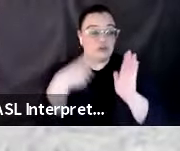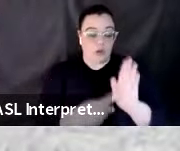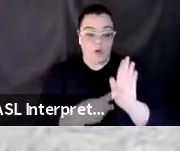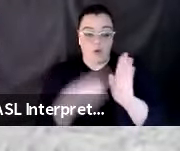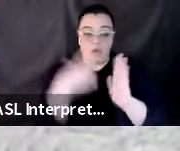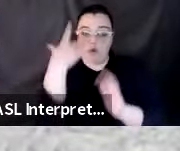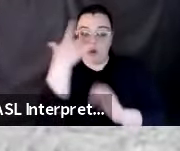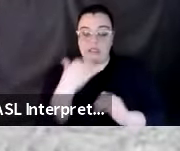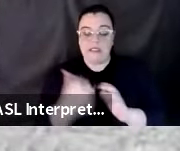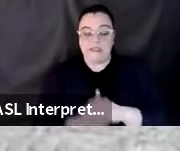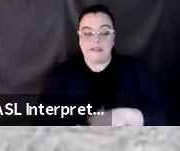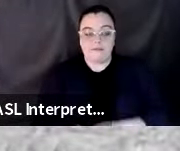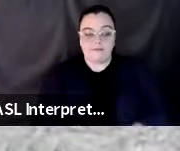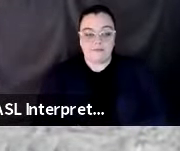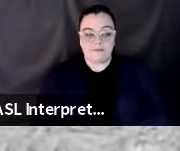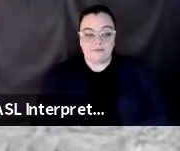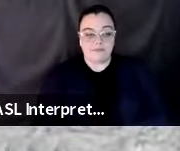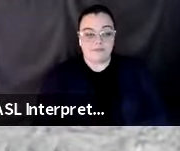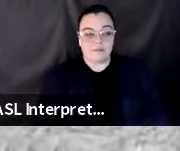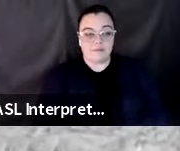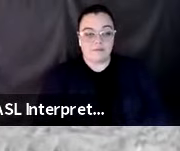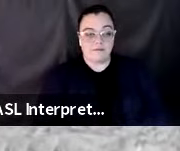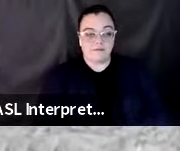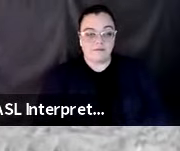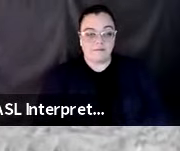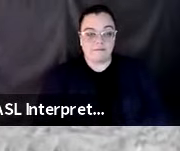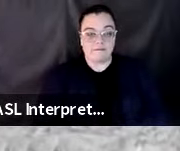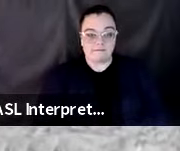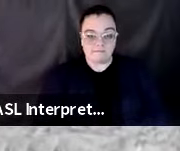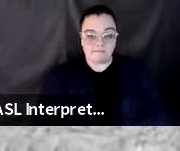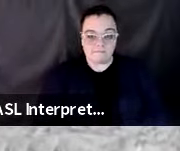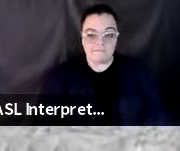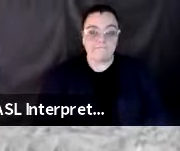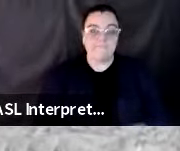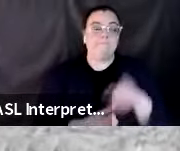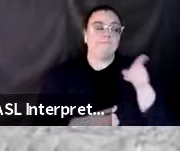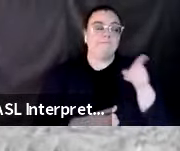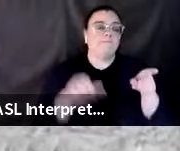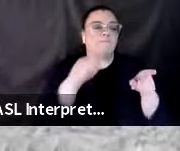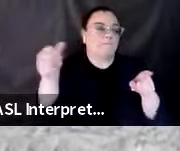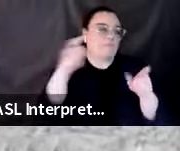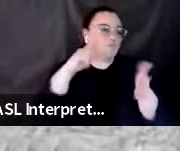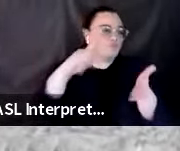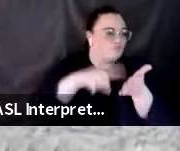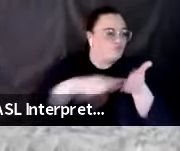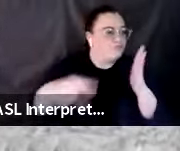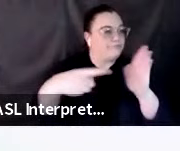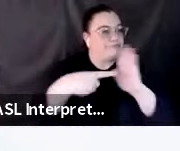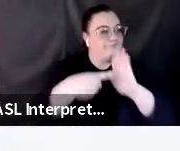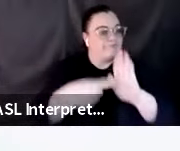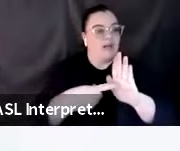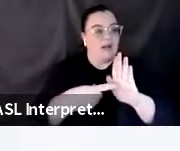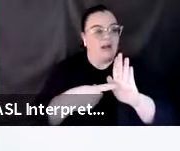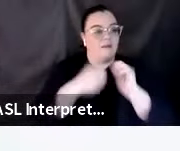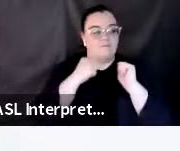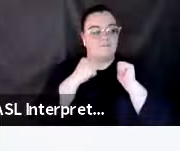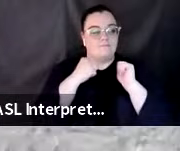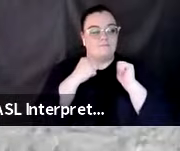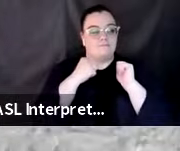this is another study that's looked at very comprehensively what will happen during it. Let me start it.